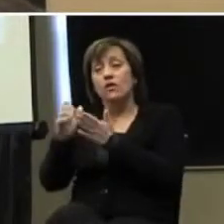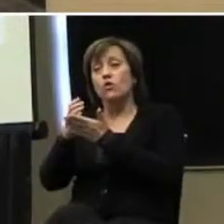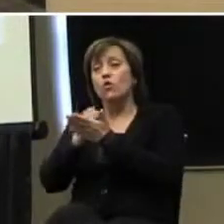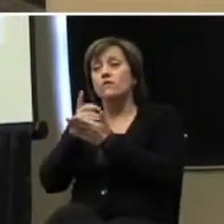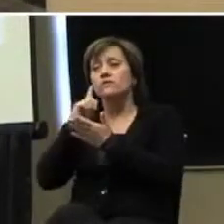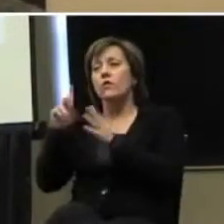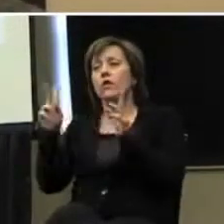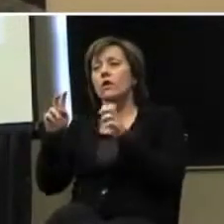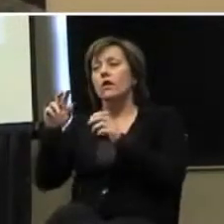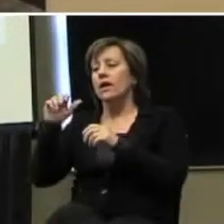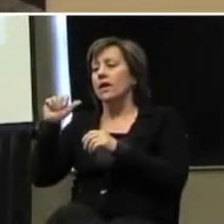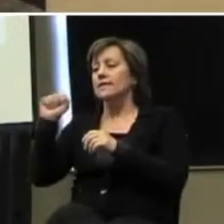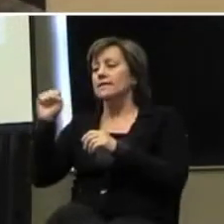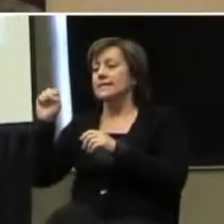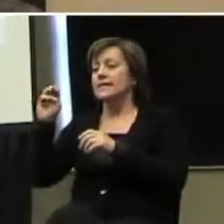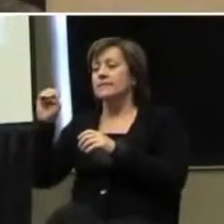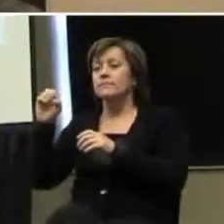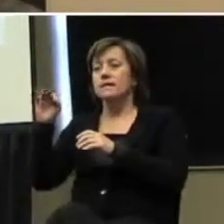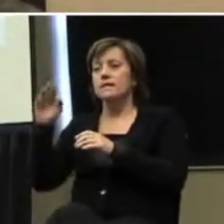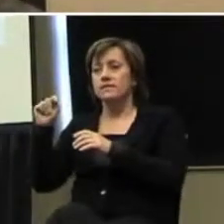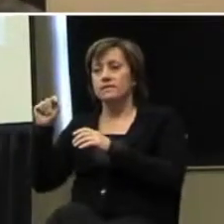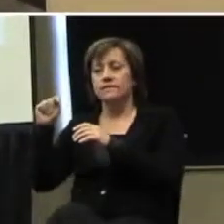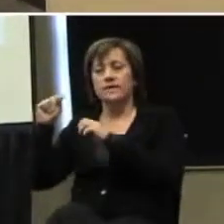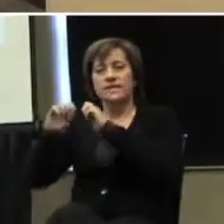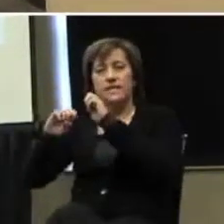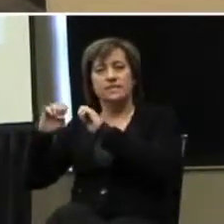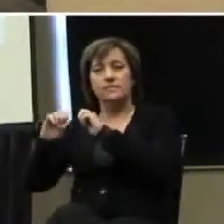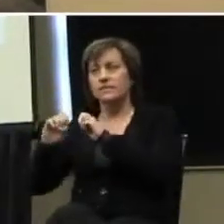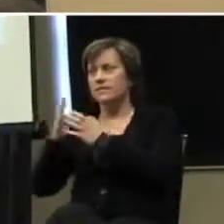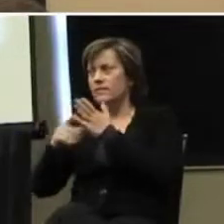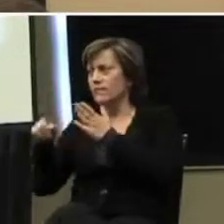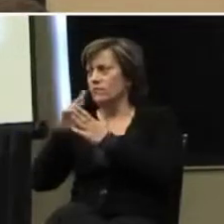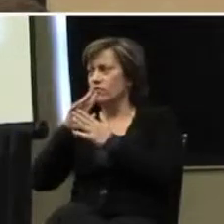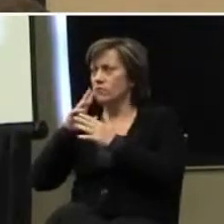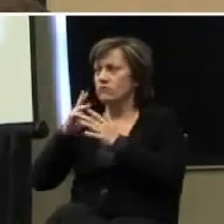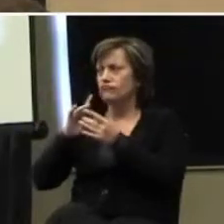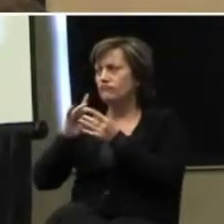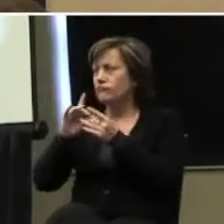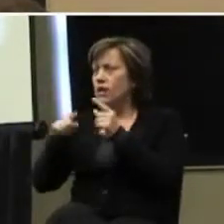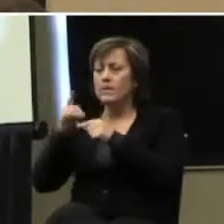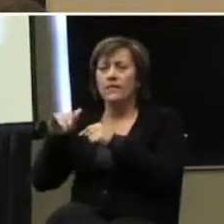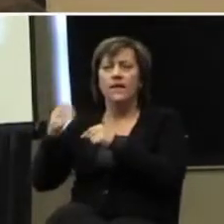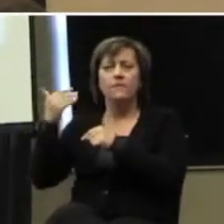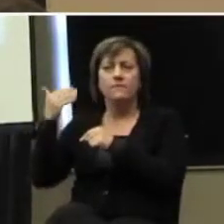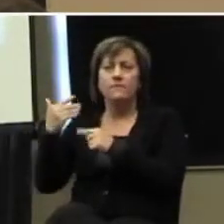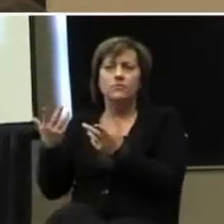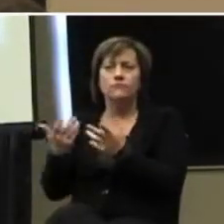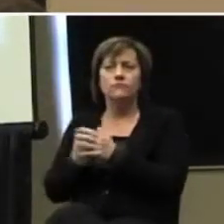One is SED 452 and the other one is SED 49315.